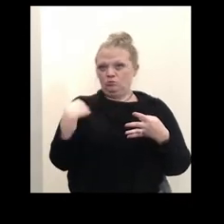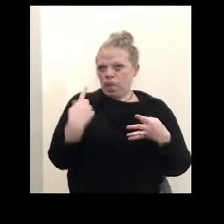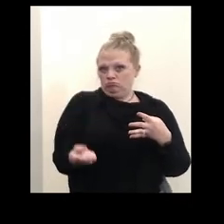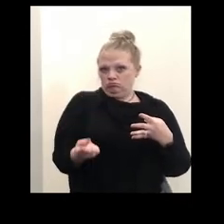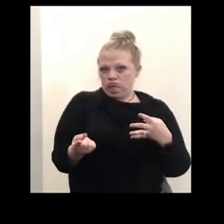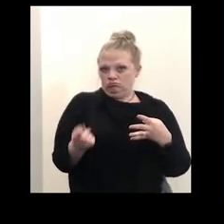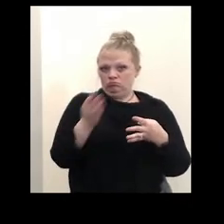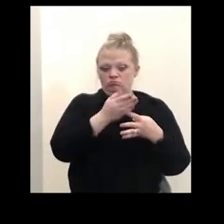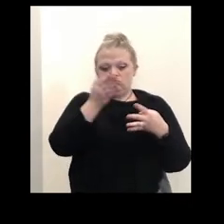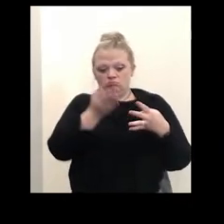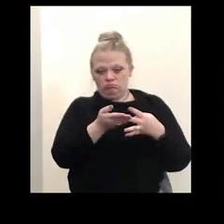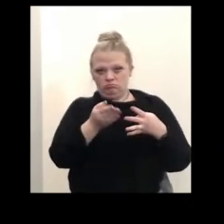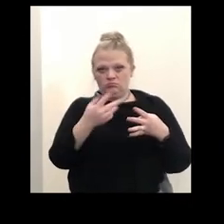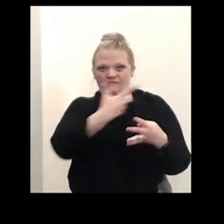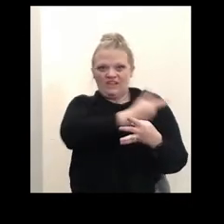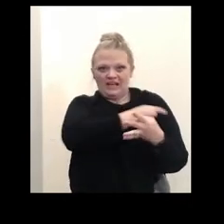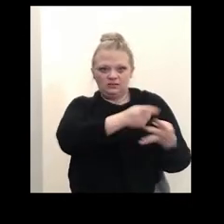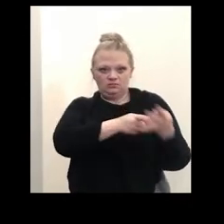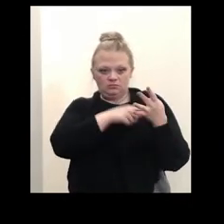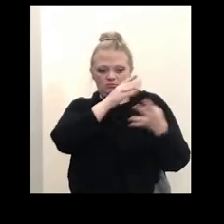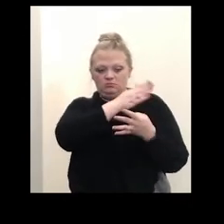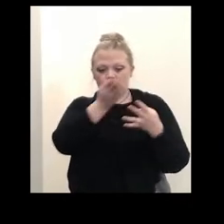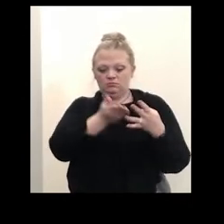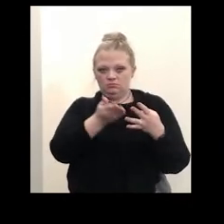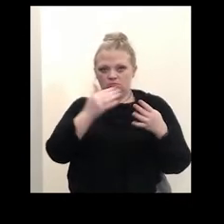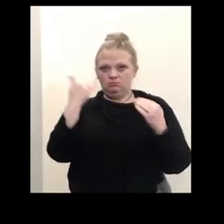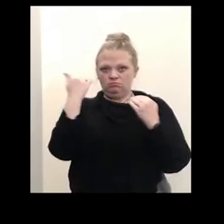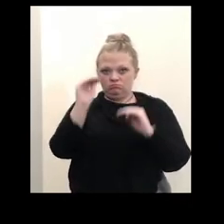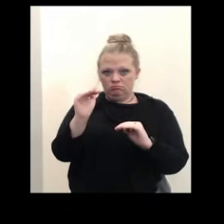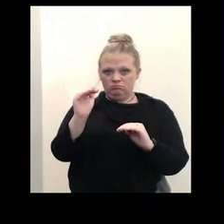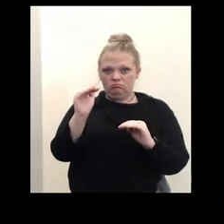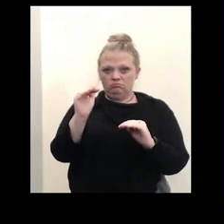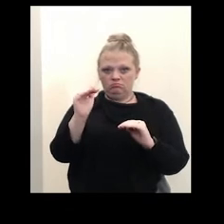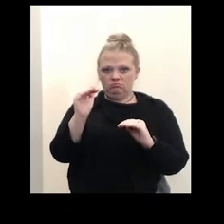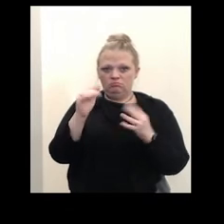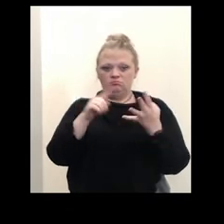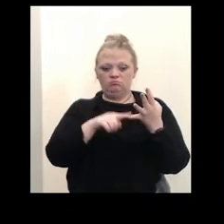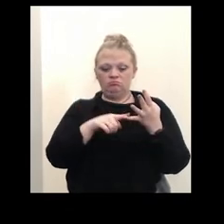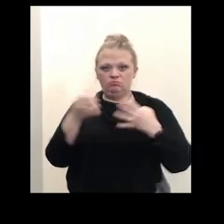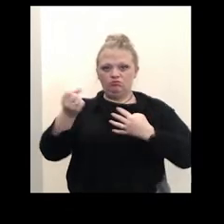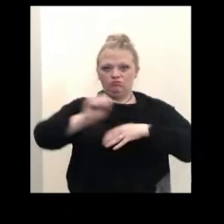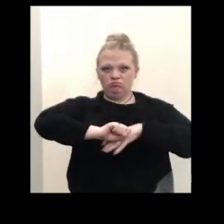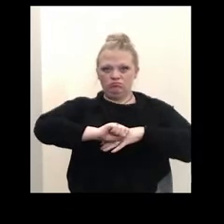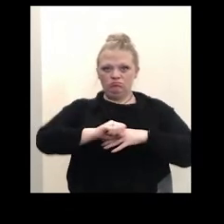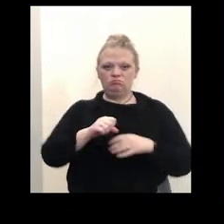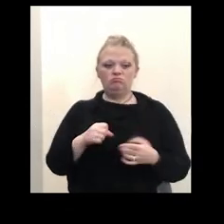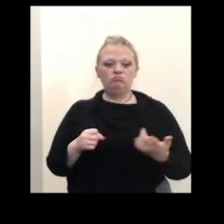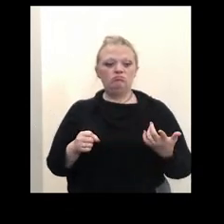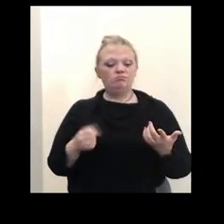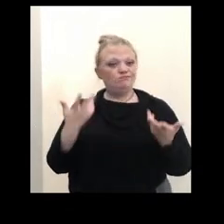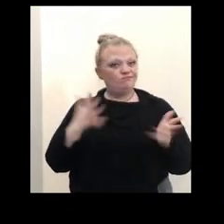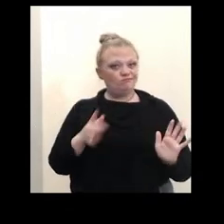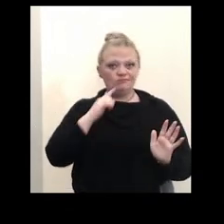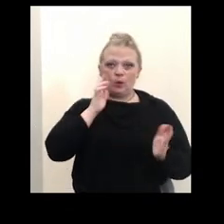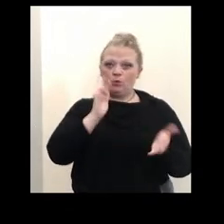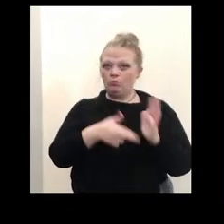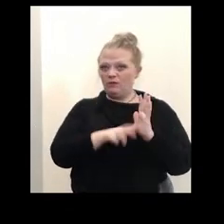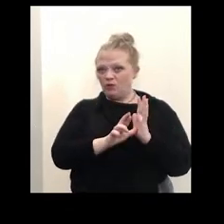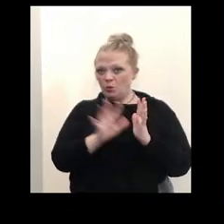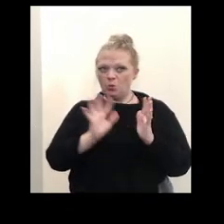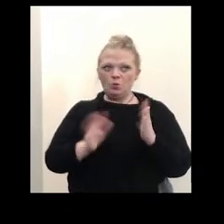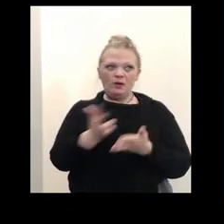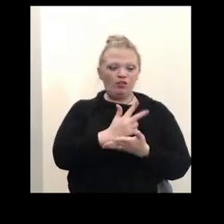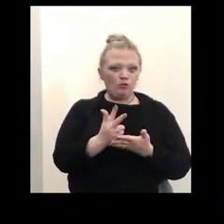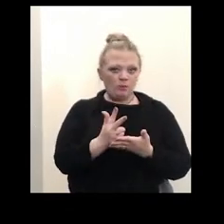vaccine mandate, phase three, capacity restrictions, phase four, shutdowns. We said we would review after approximately three weeks of